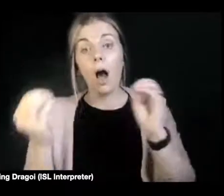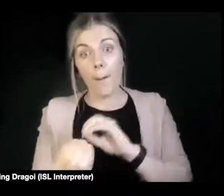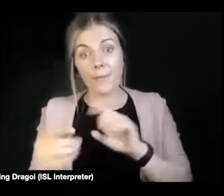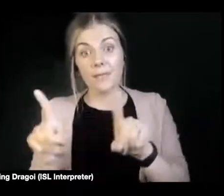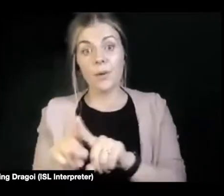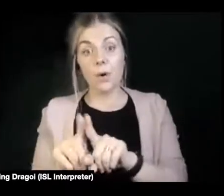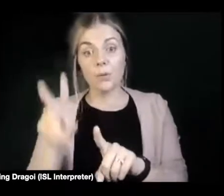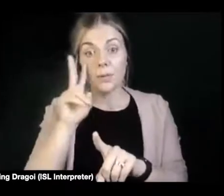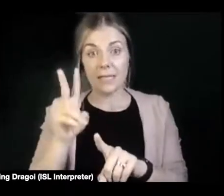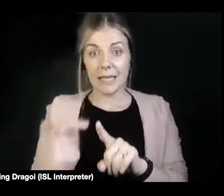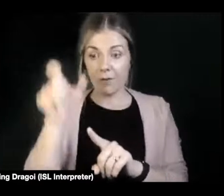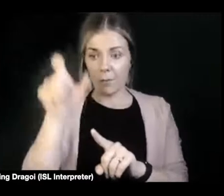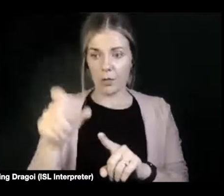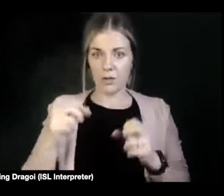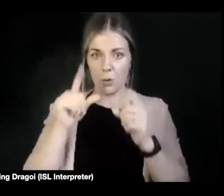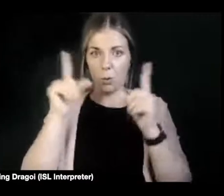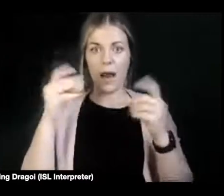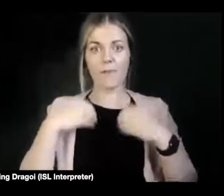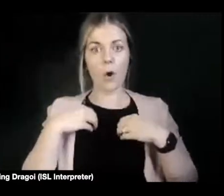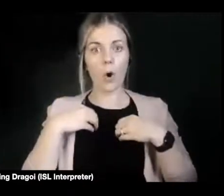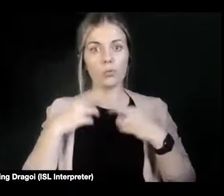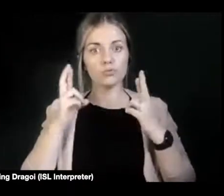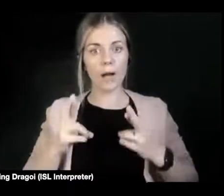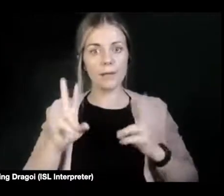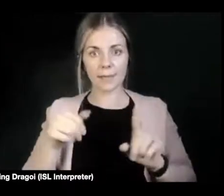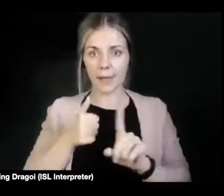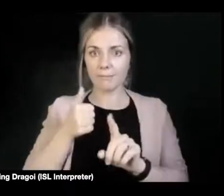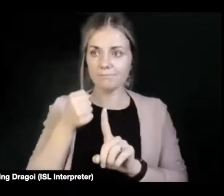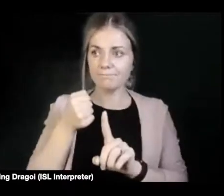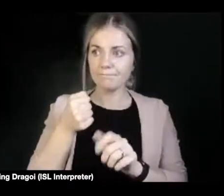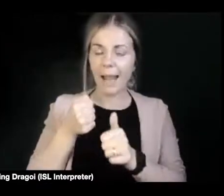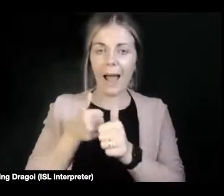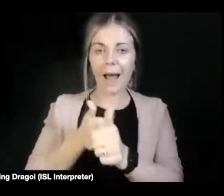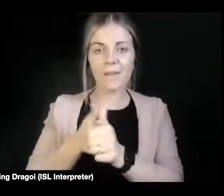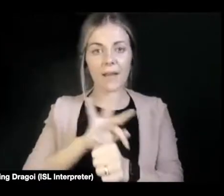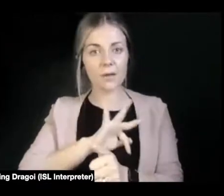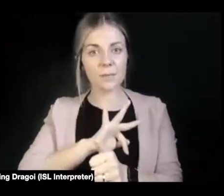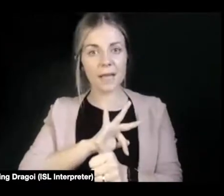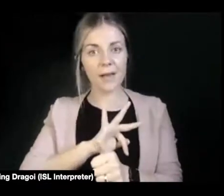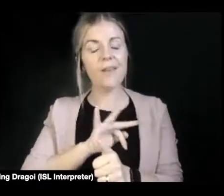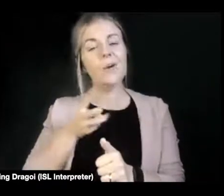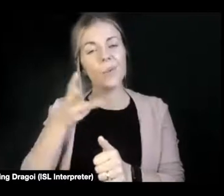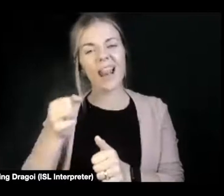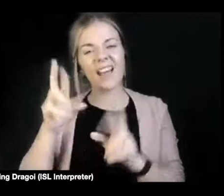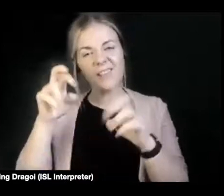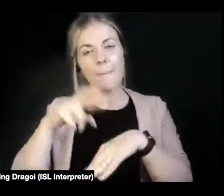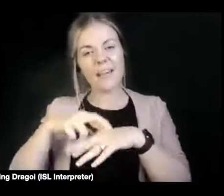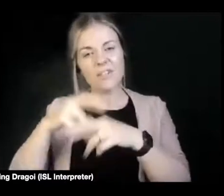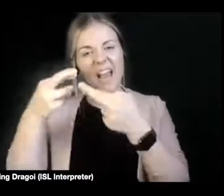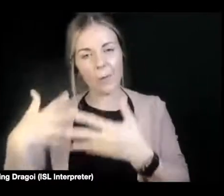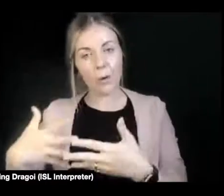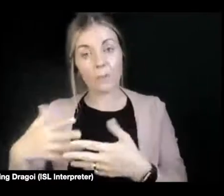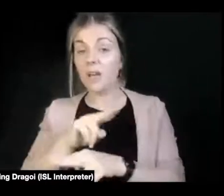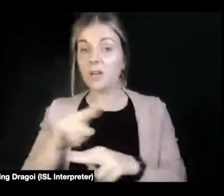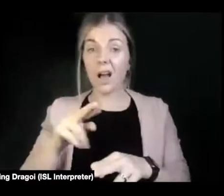of their rights, who can advocate for themselves, do tend to have the better outcomes, not better experiences. What people